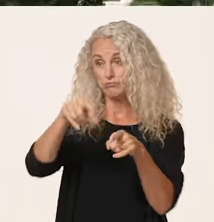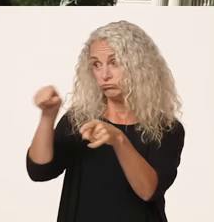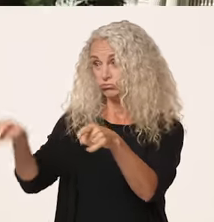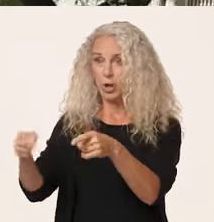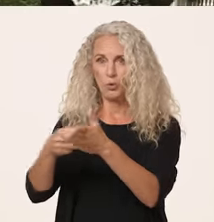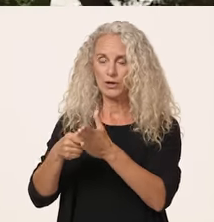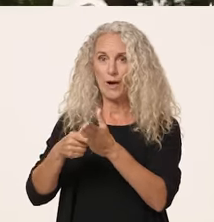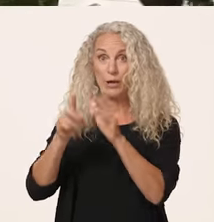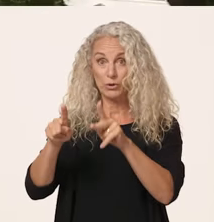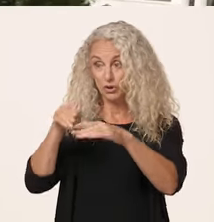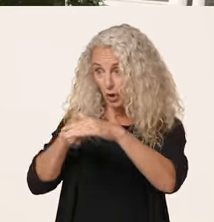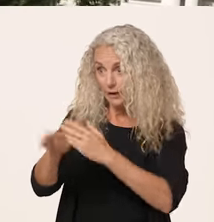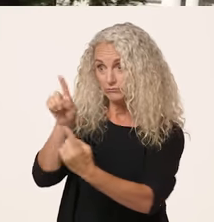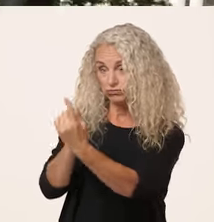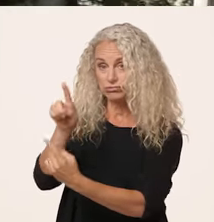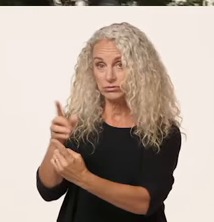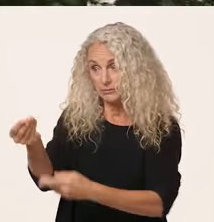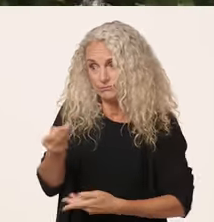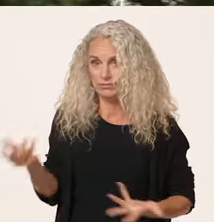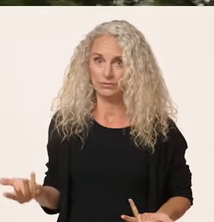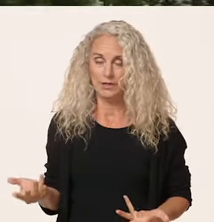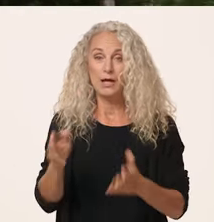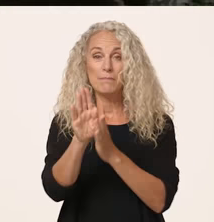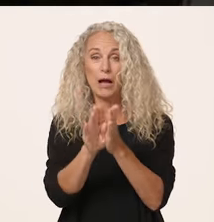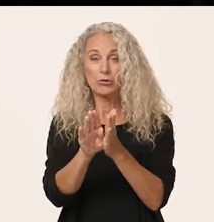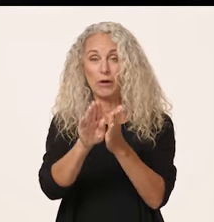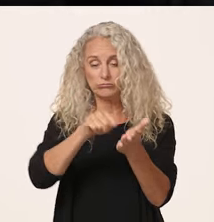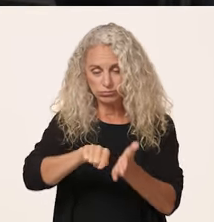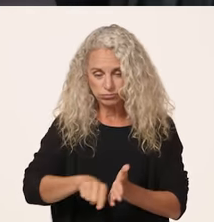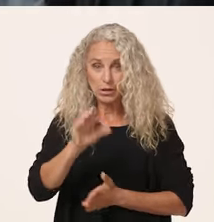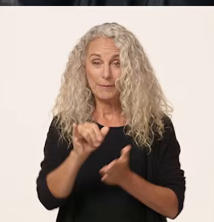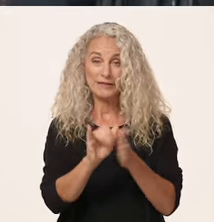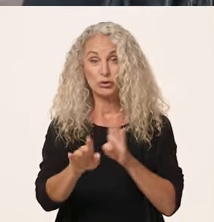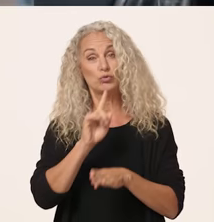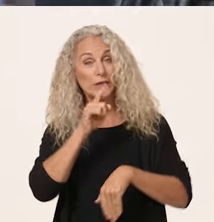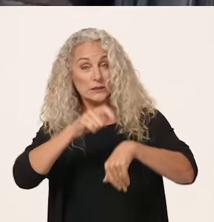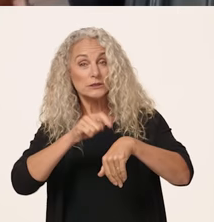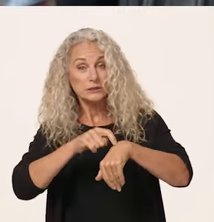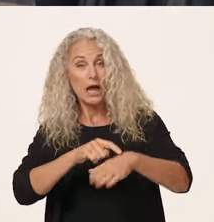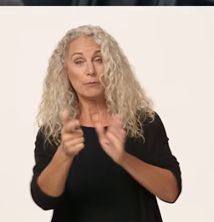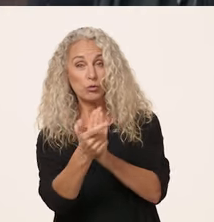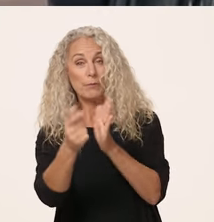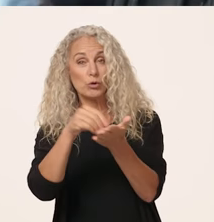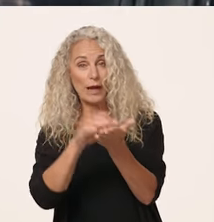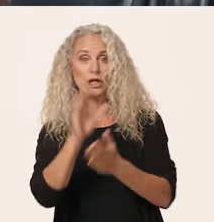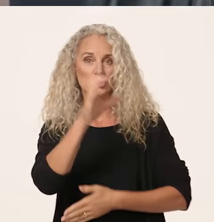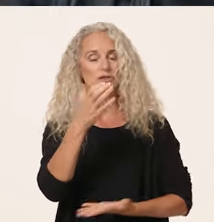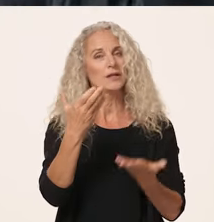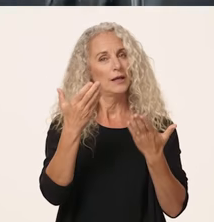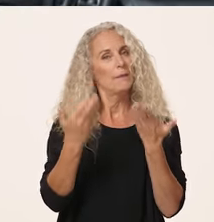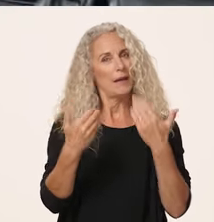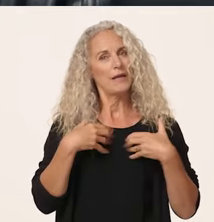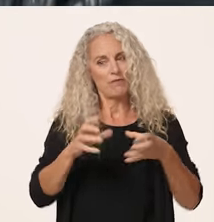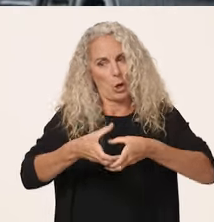U.S. courthouses require in-person direct access. So background check companies that perform real-time criminal record searches